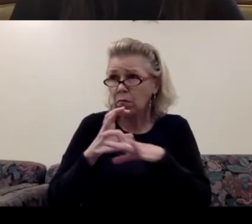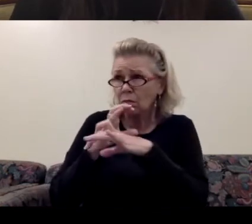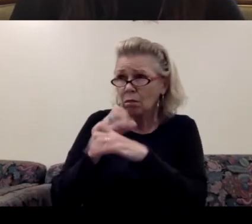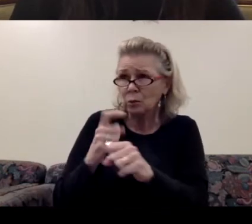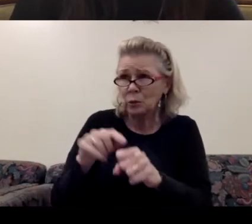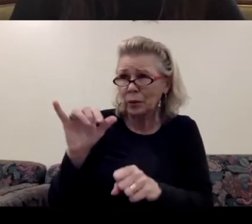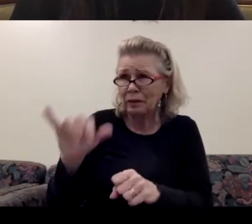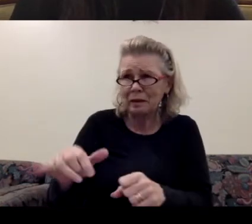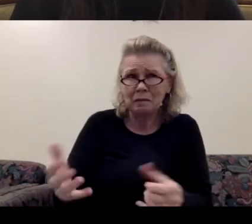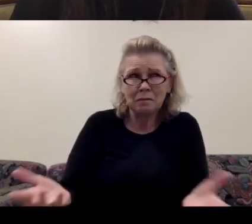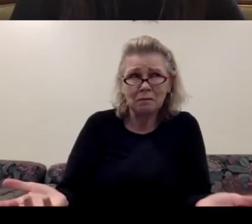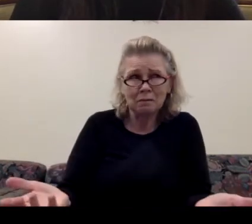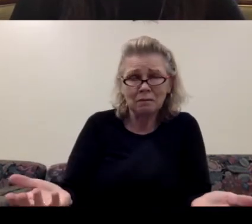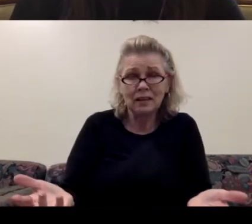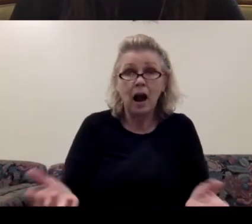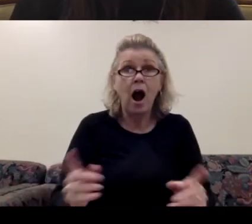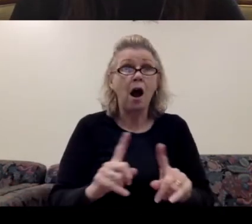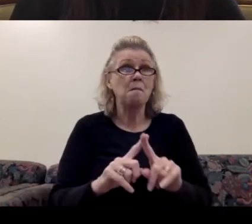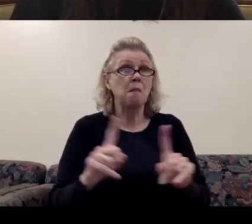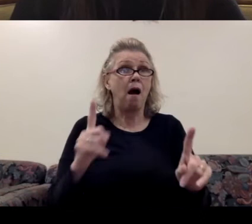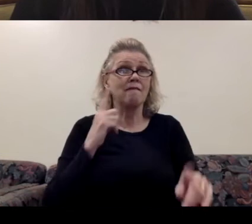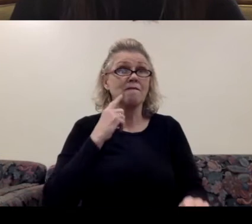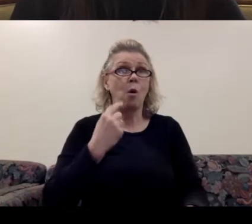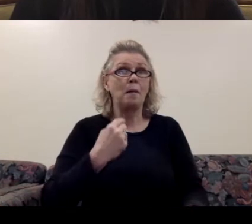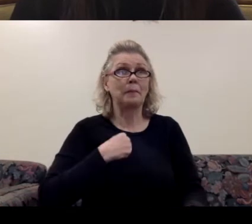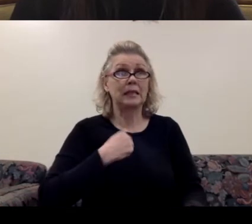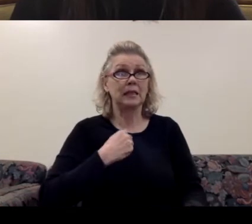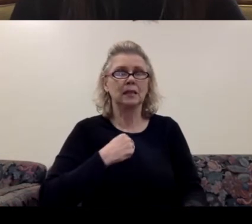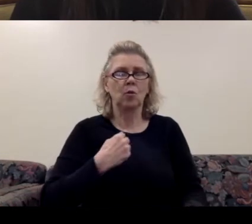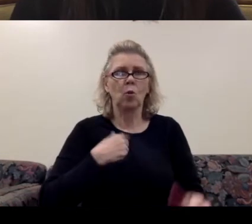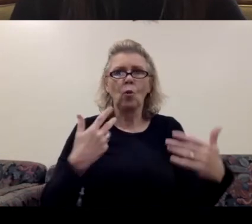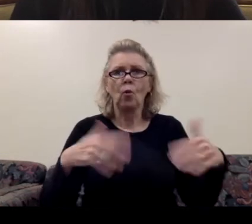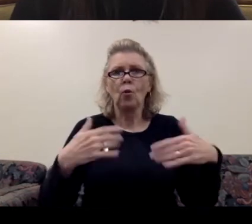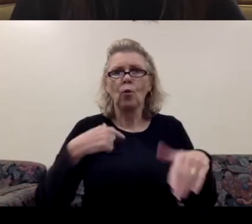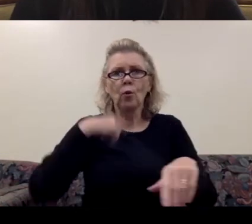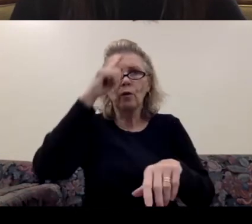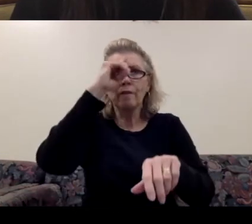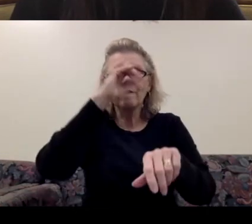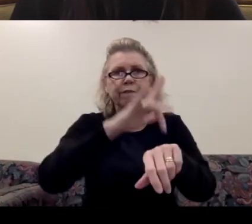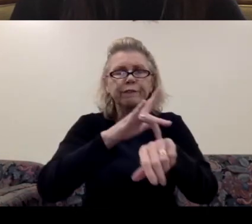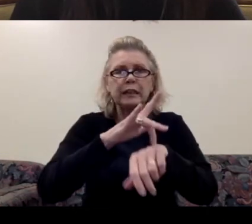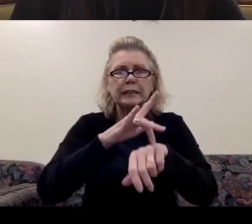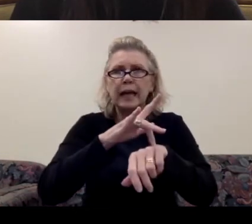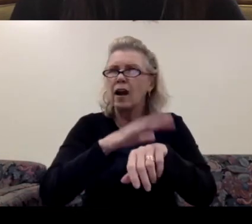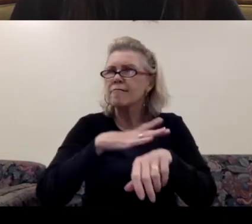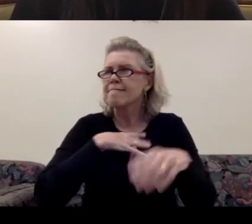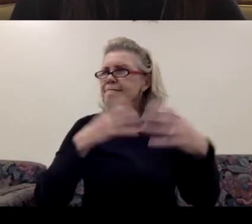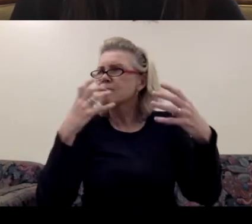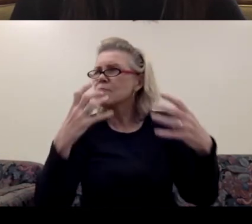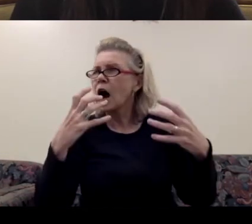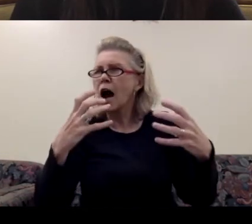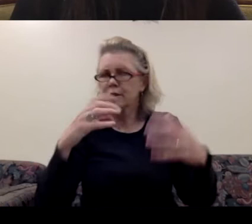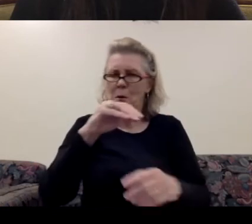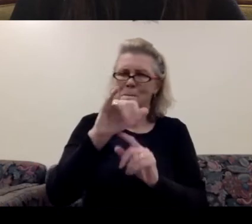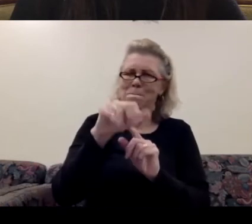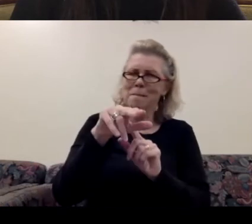What's me, who was, I was so fixated on maintenance. What does it take to keep